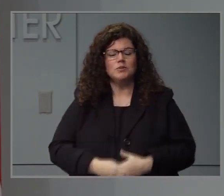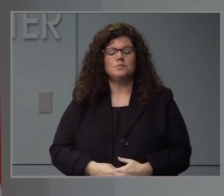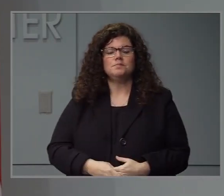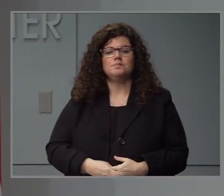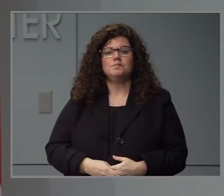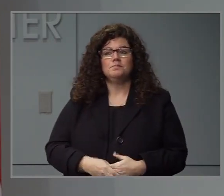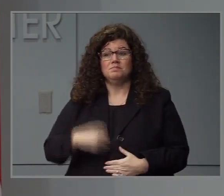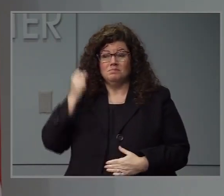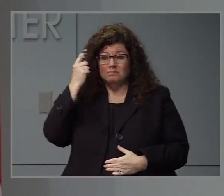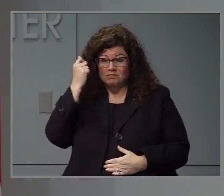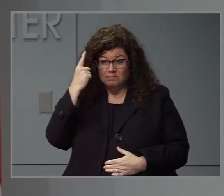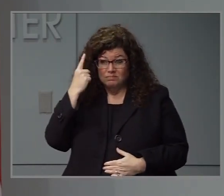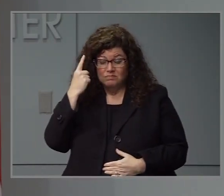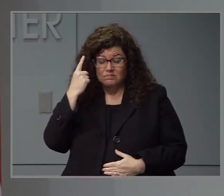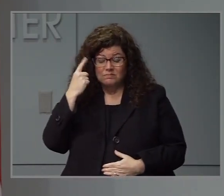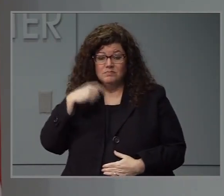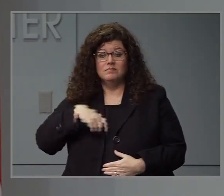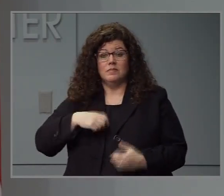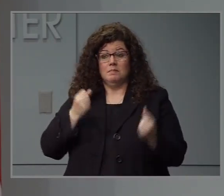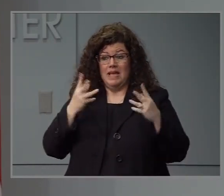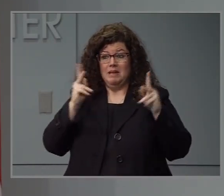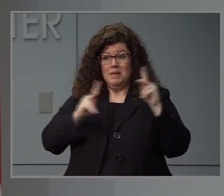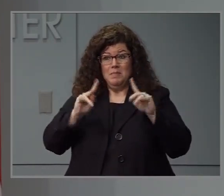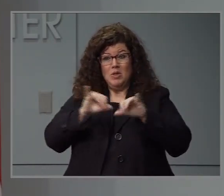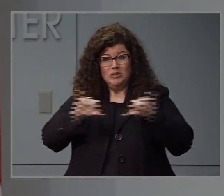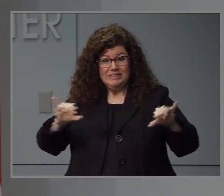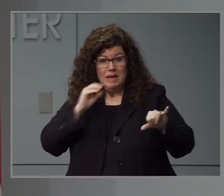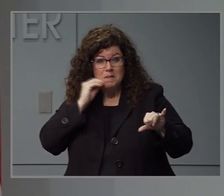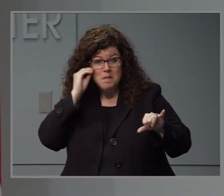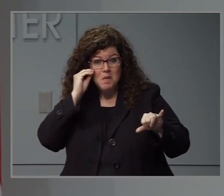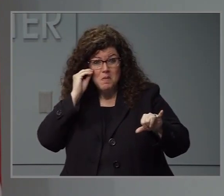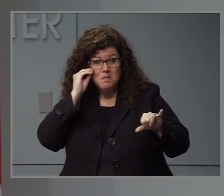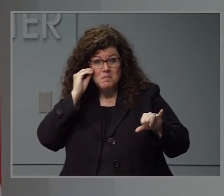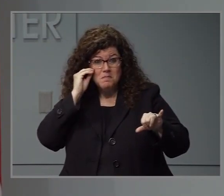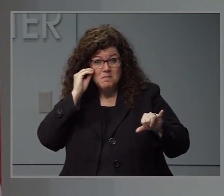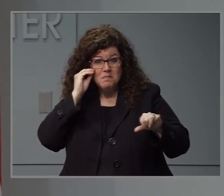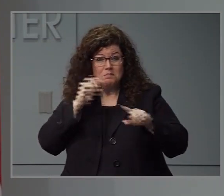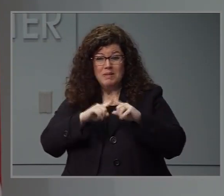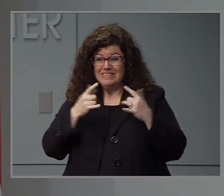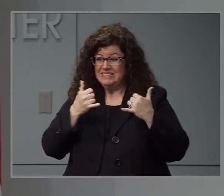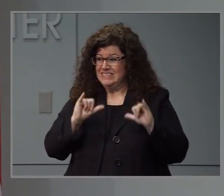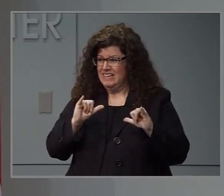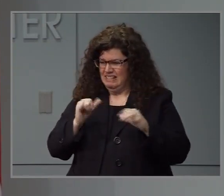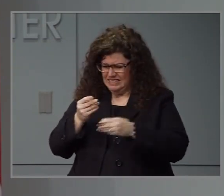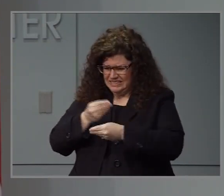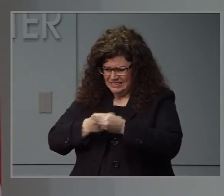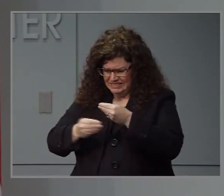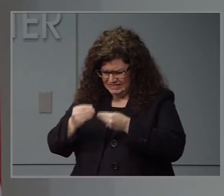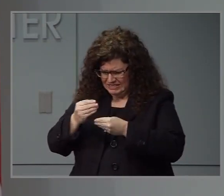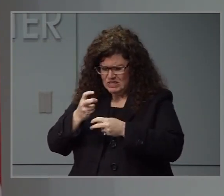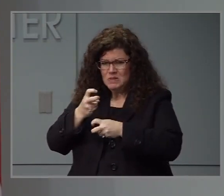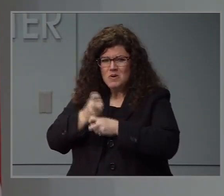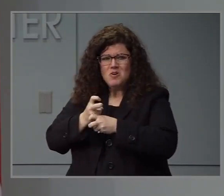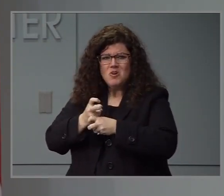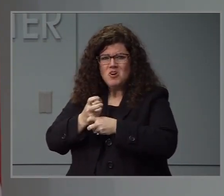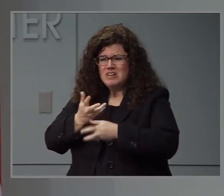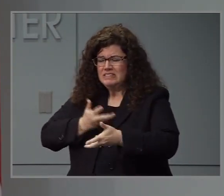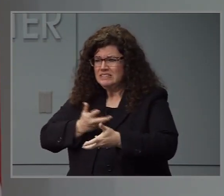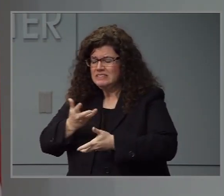doing that hard work, but also having tremendous hardship to themselves and their families.